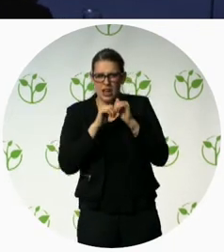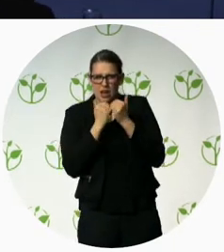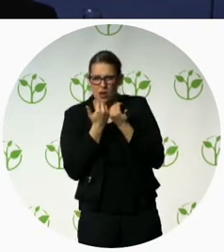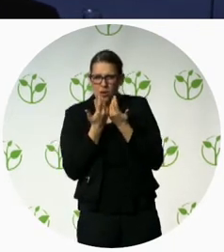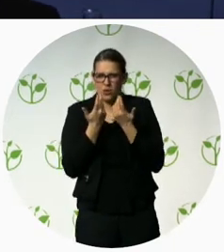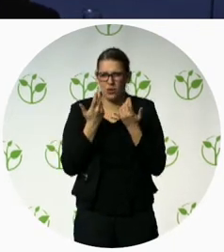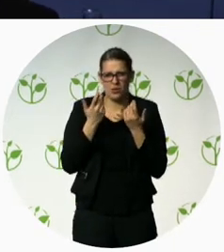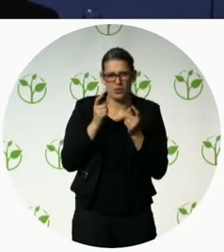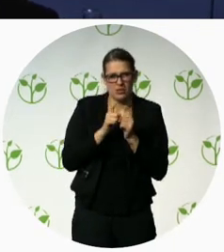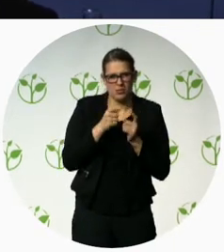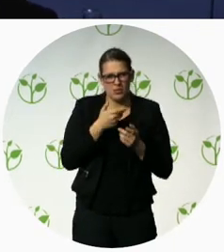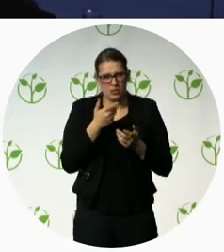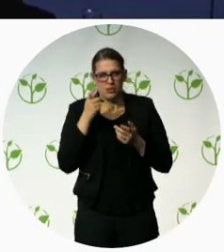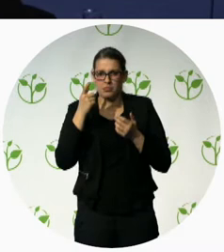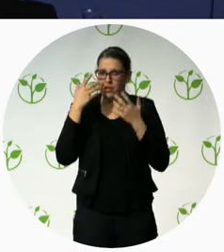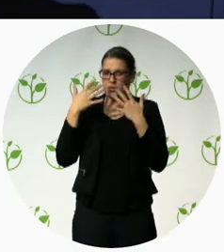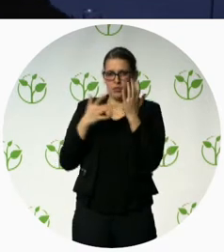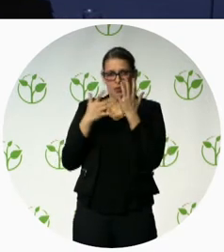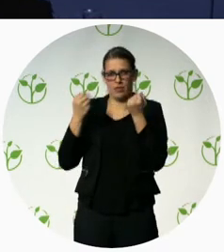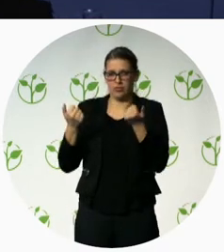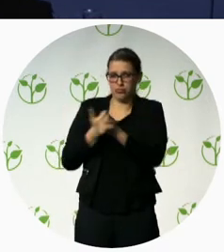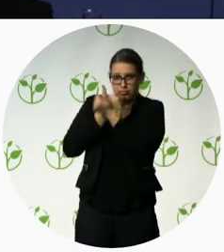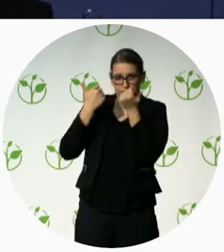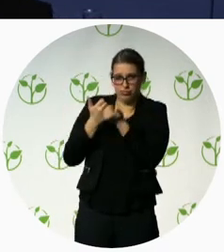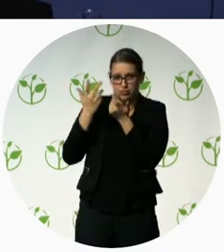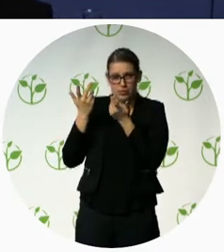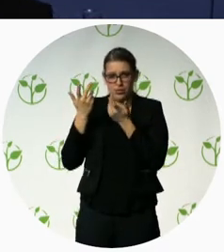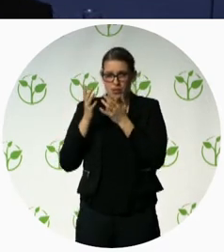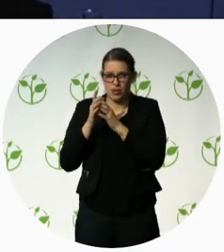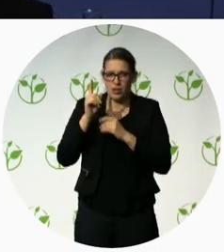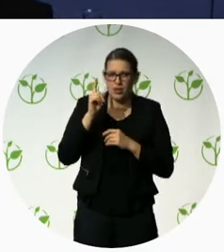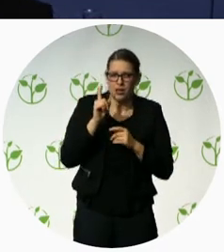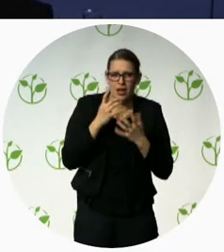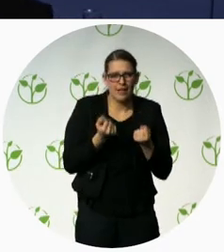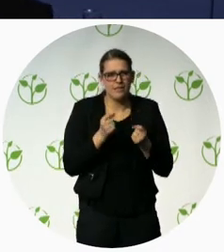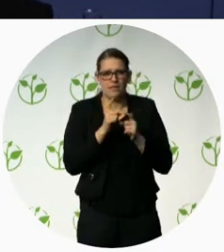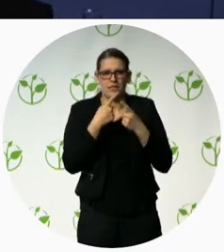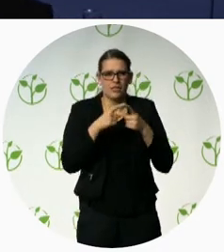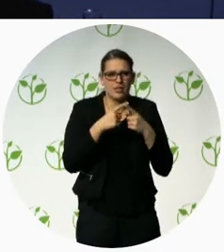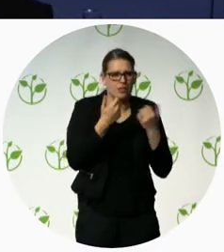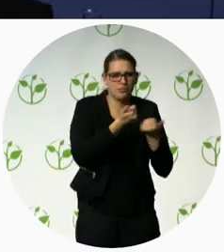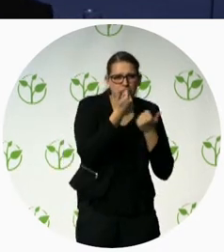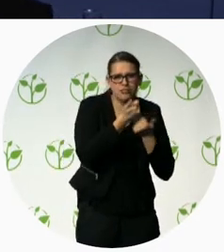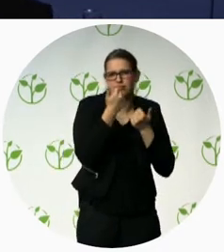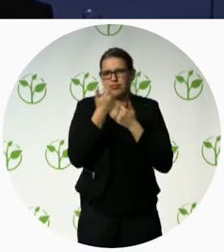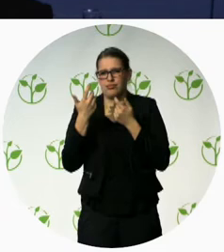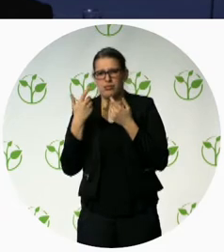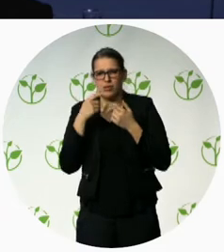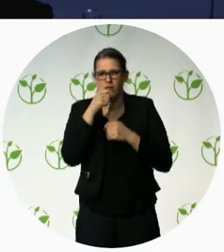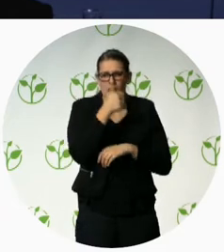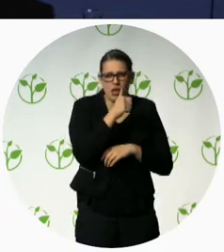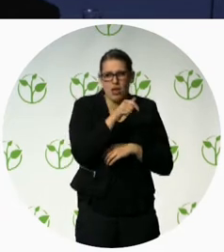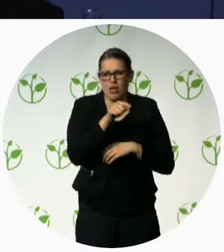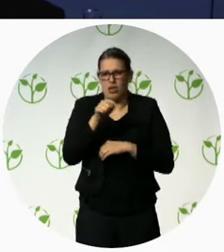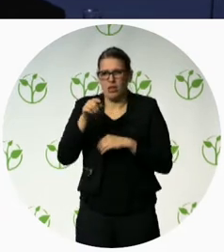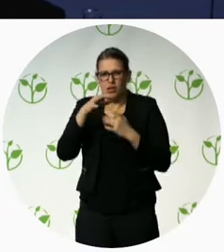highlighted so many best practices about providing health services but I'm wondering